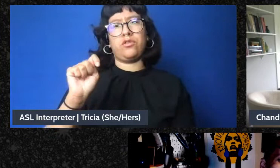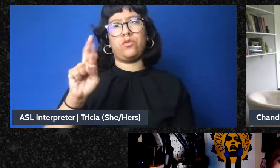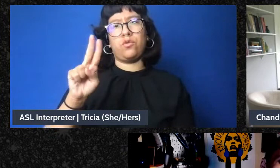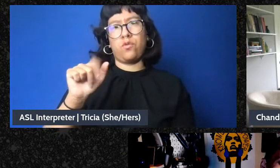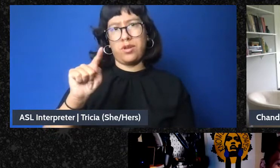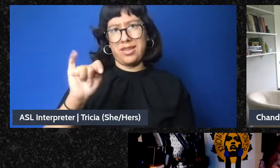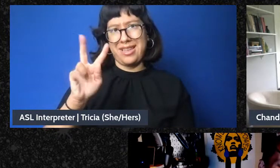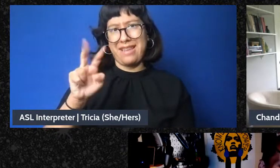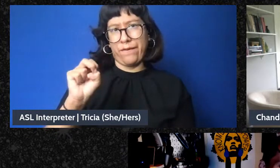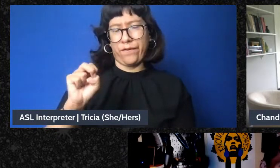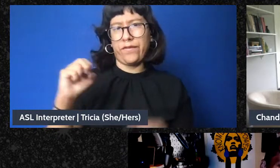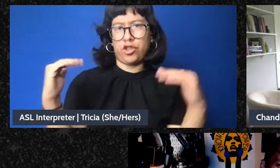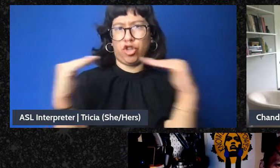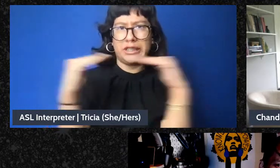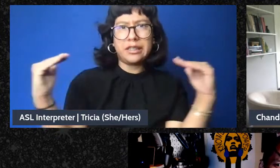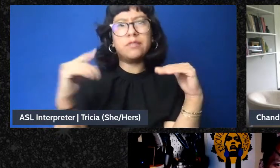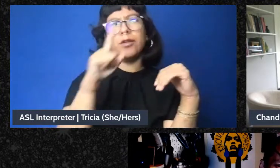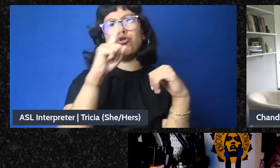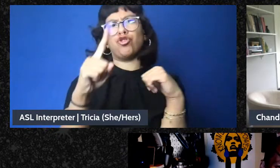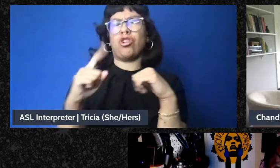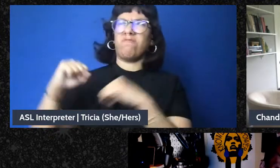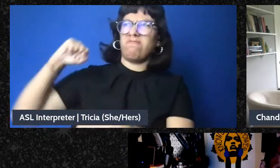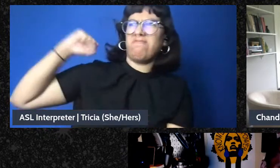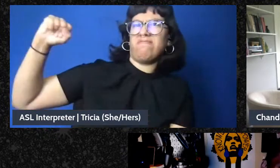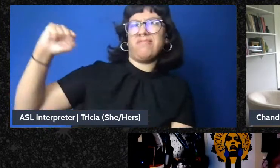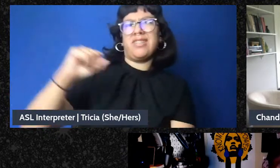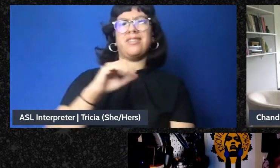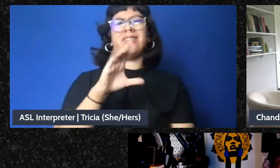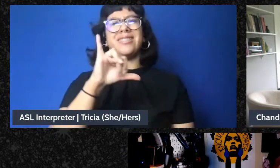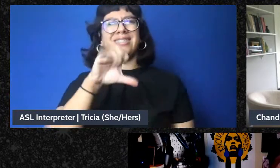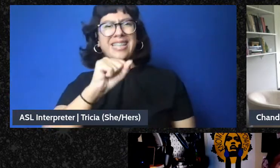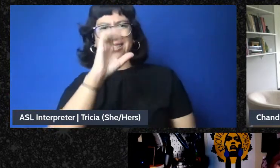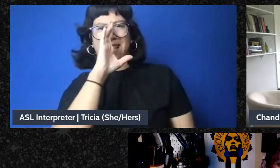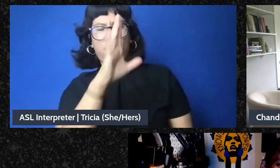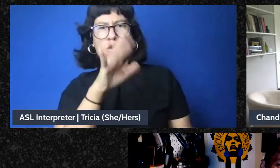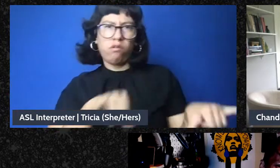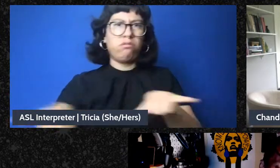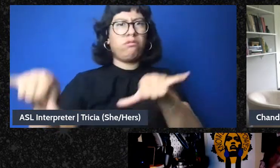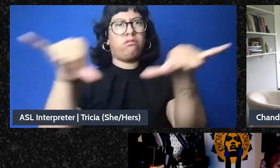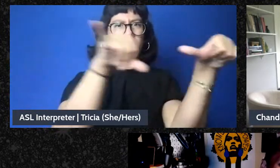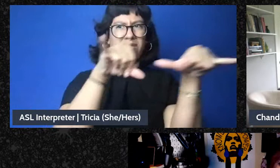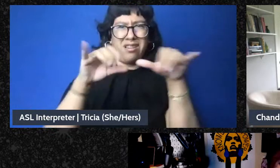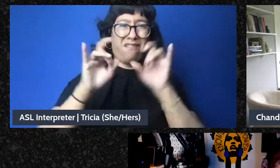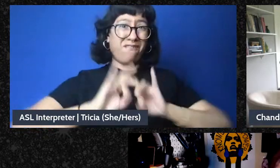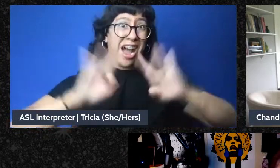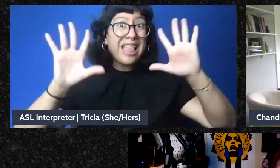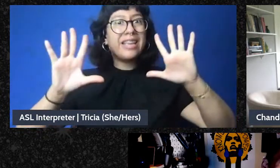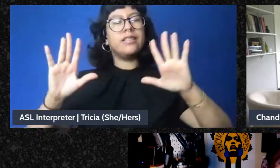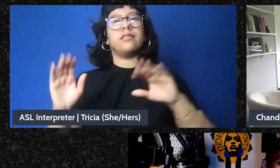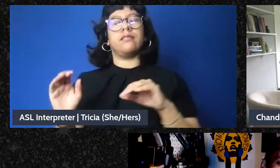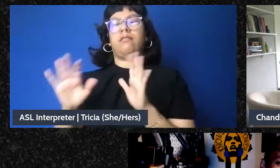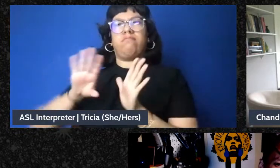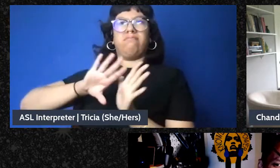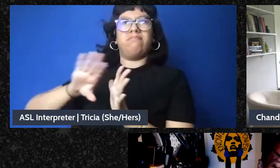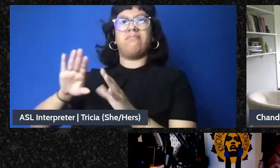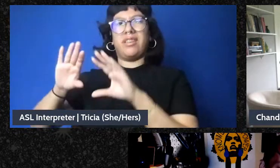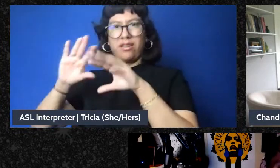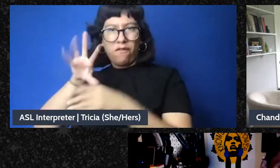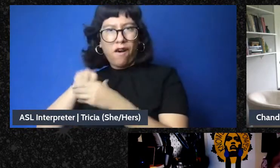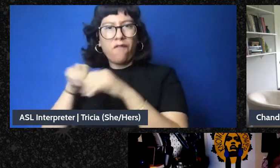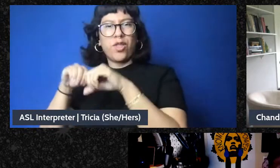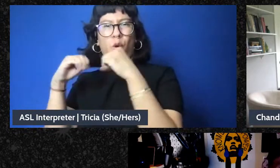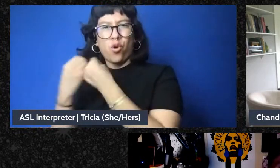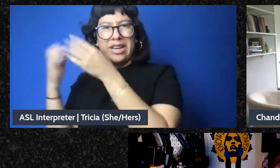preventative measures to address cis-heteropatriarchal violence in organizing spaces. And that's a really key component, I think, that's important